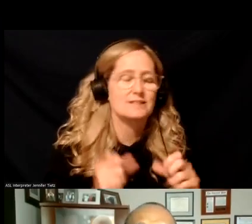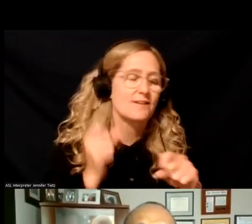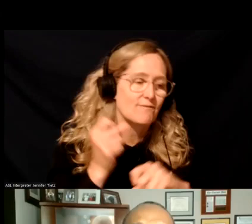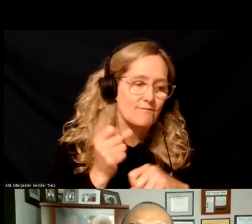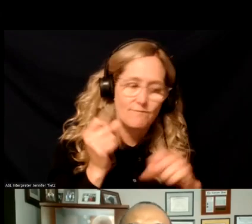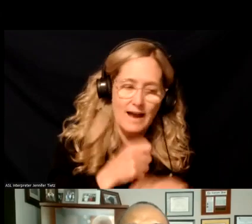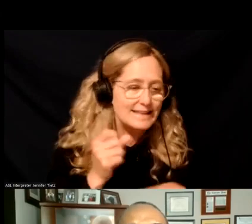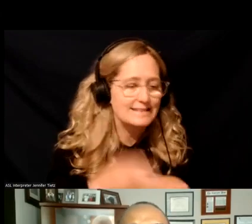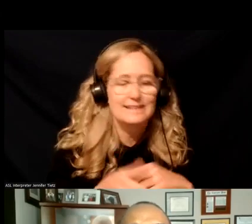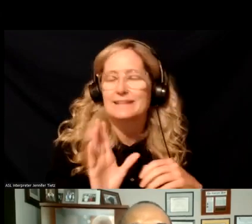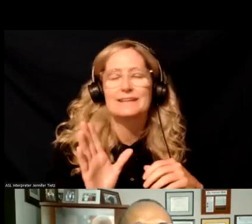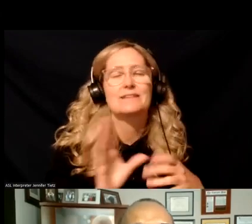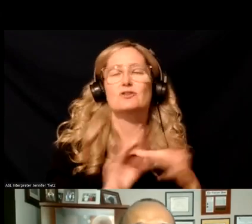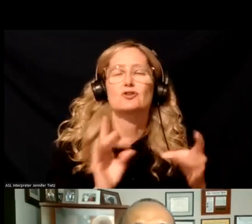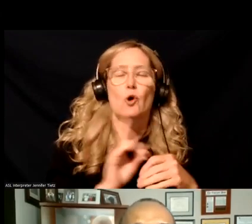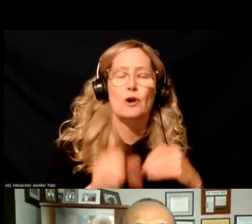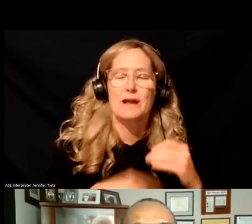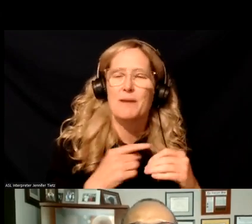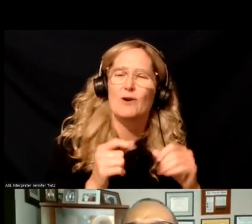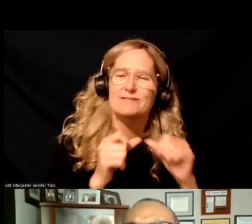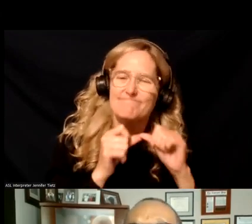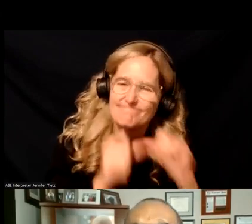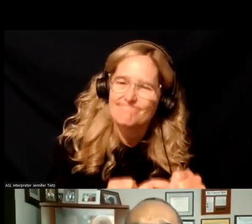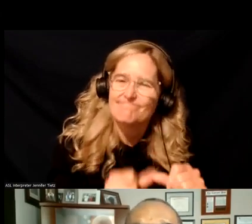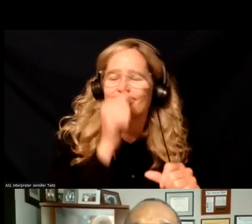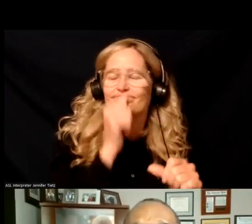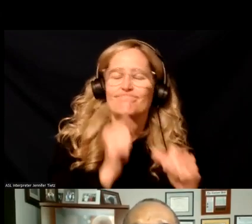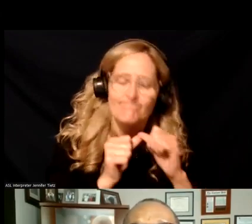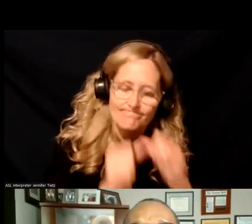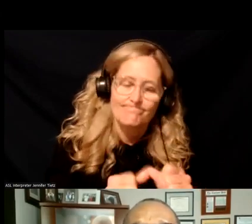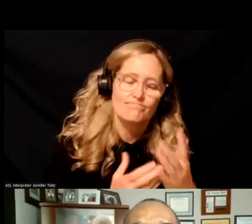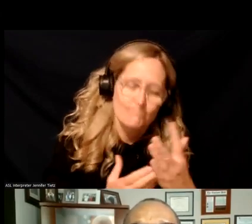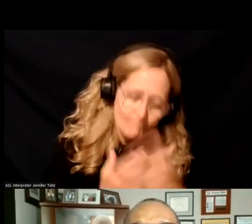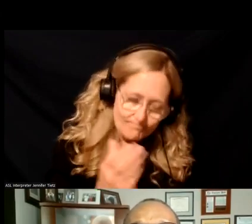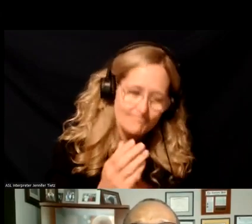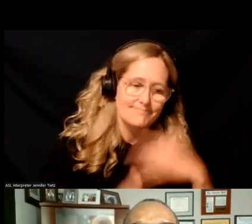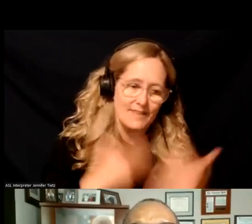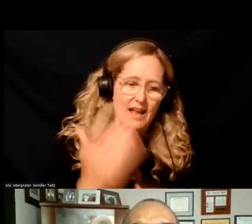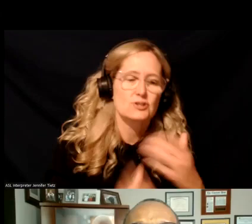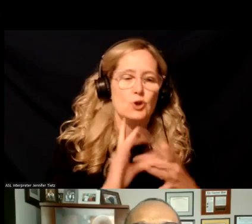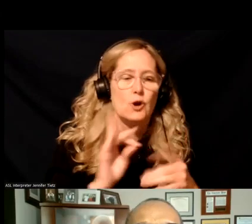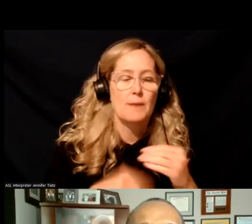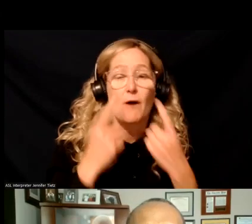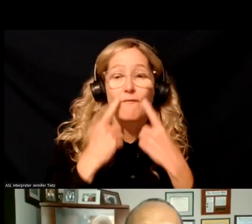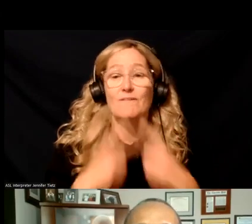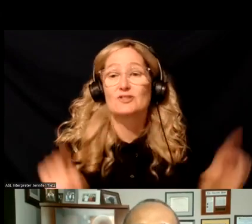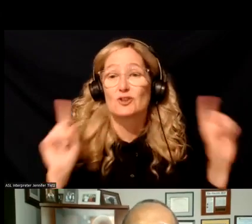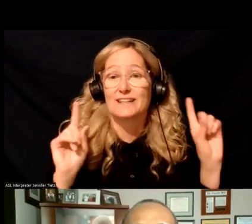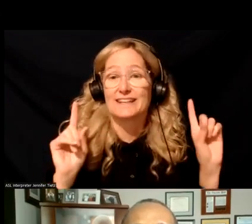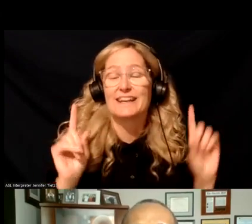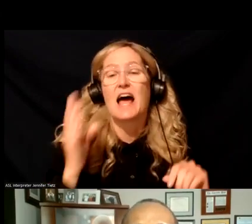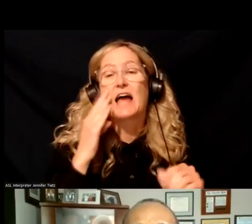mental illness. It is a story of resilience. It's a story of perseverance and a story of victory. I know that